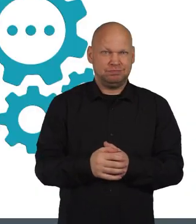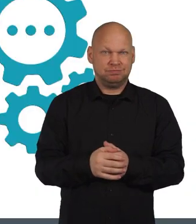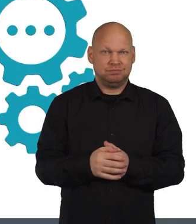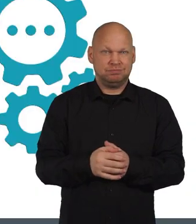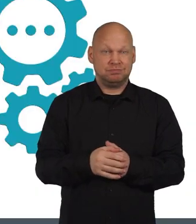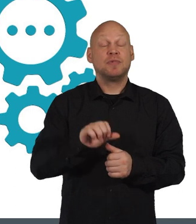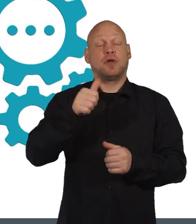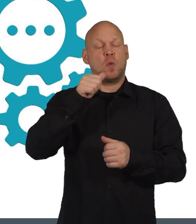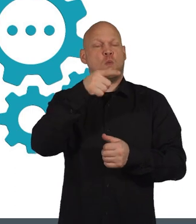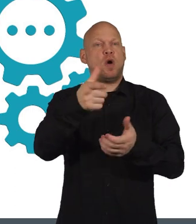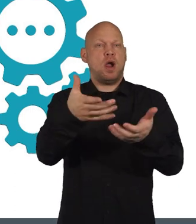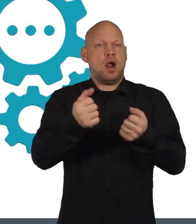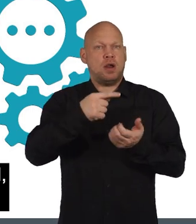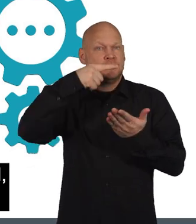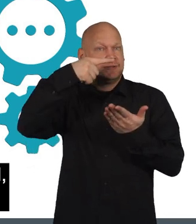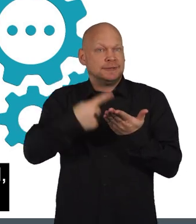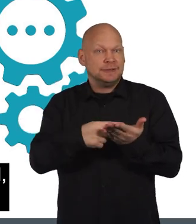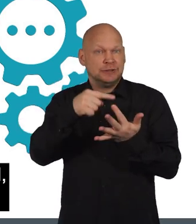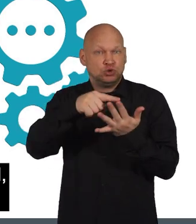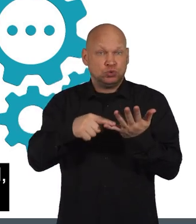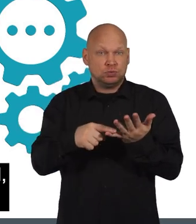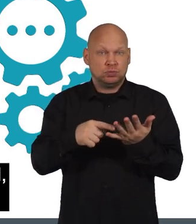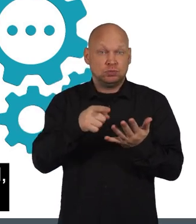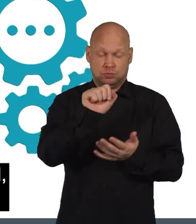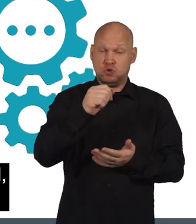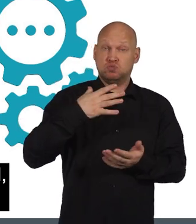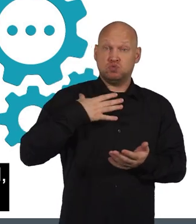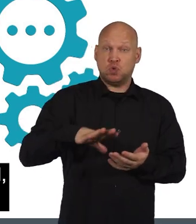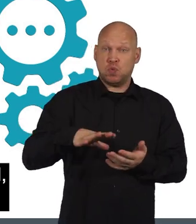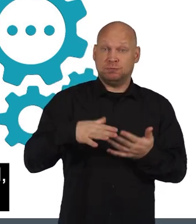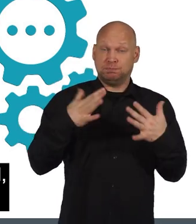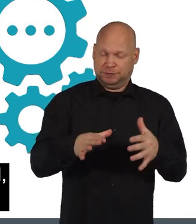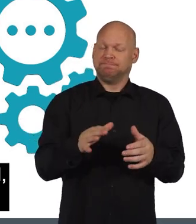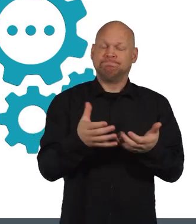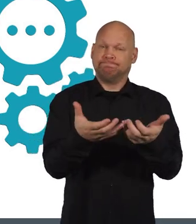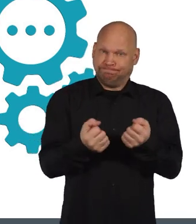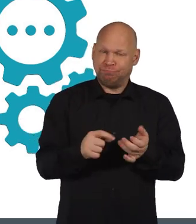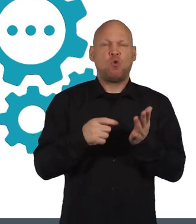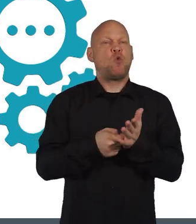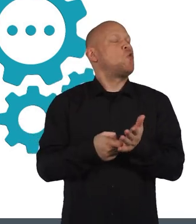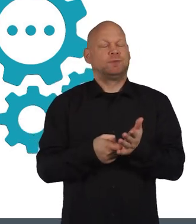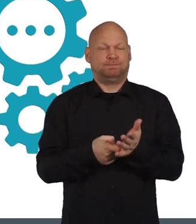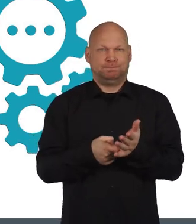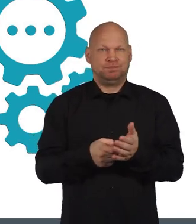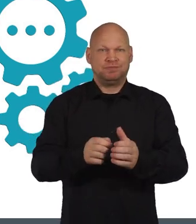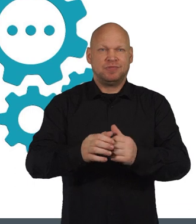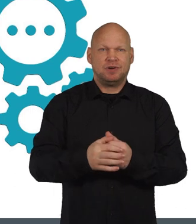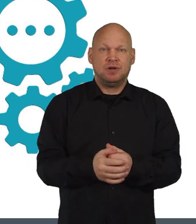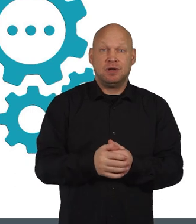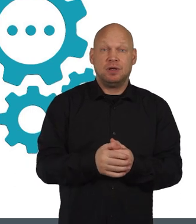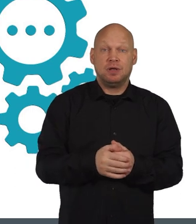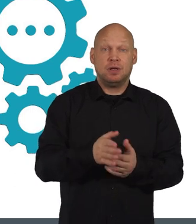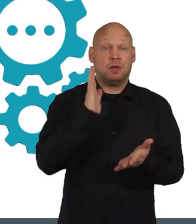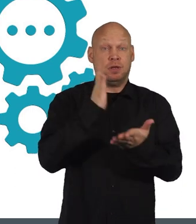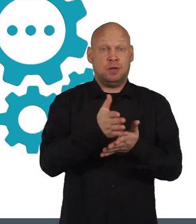You'll receive a decision notice saying whether or not the request has been granted and why. If your request has been agreed